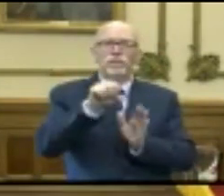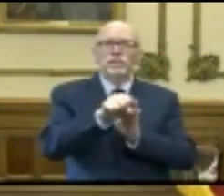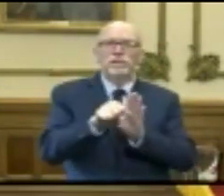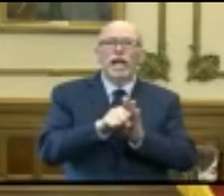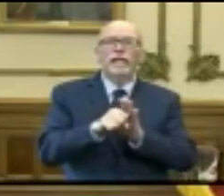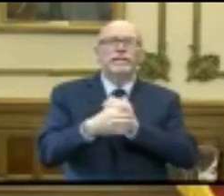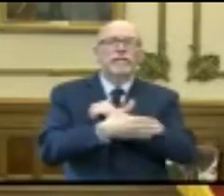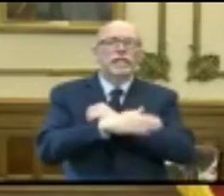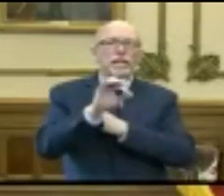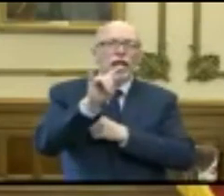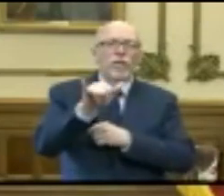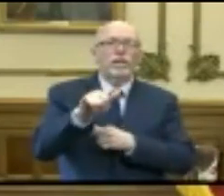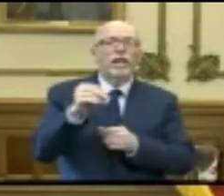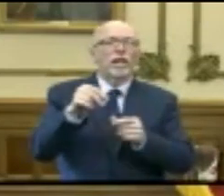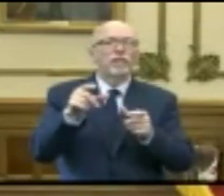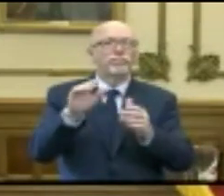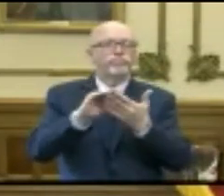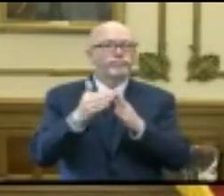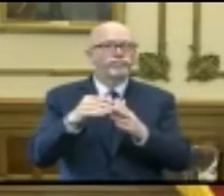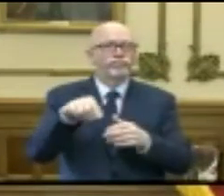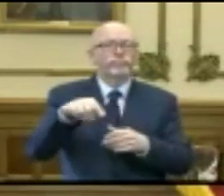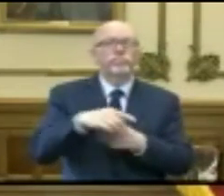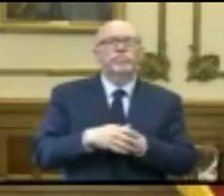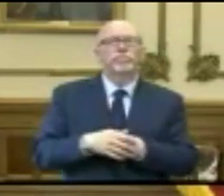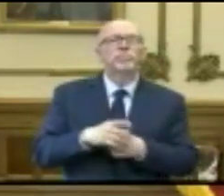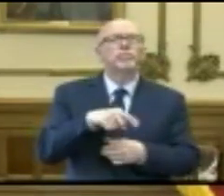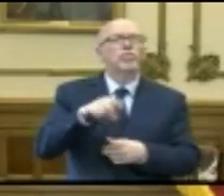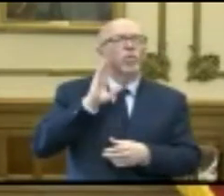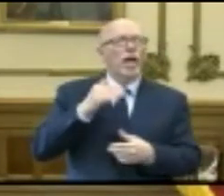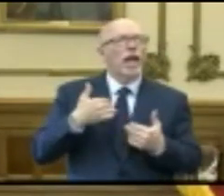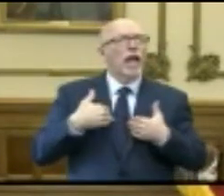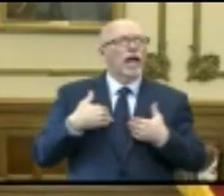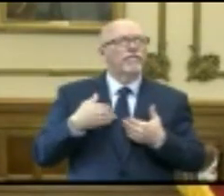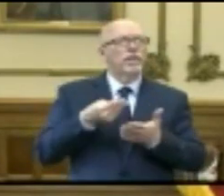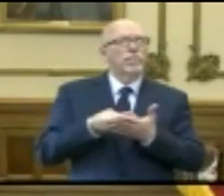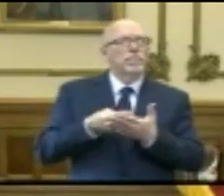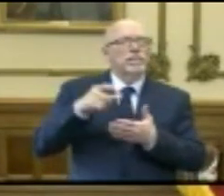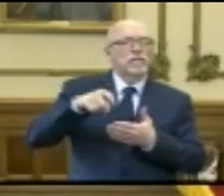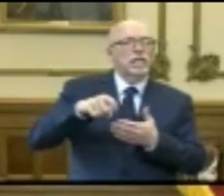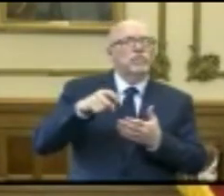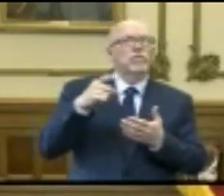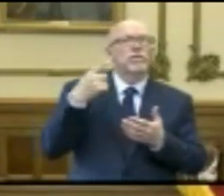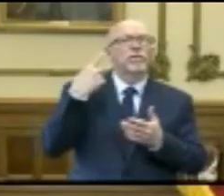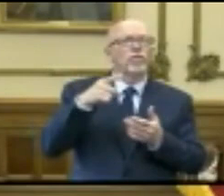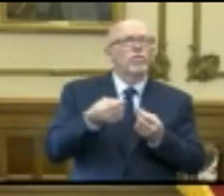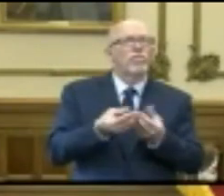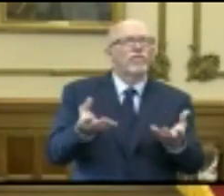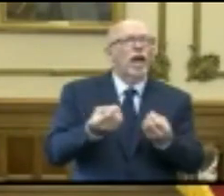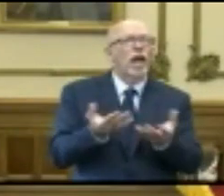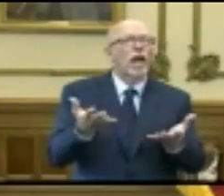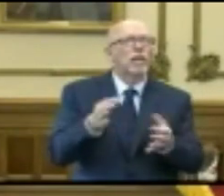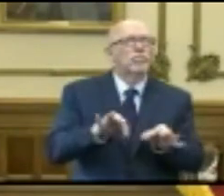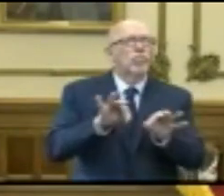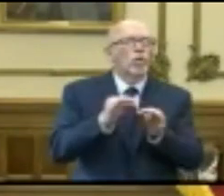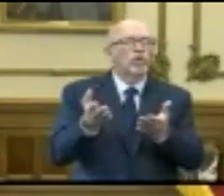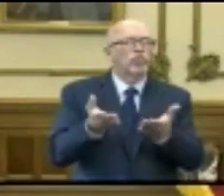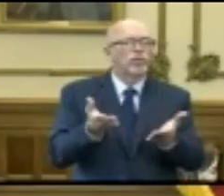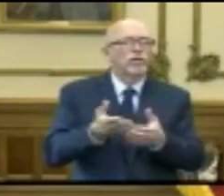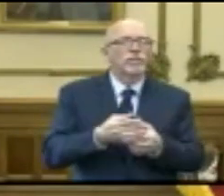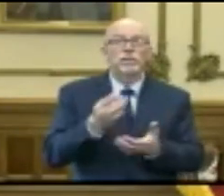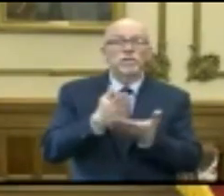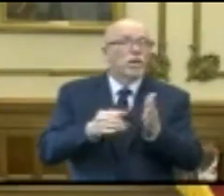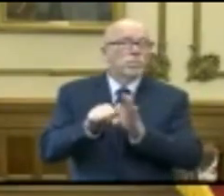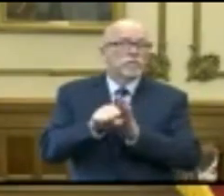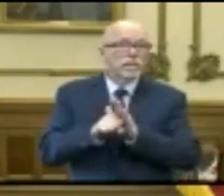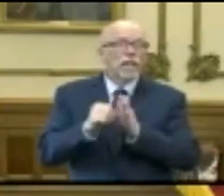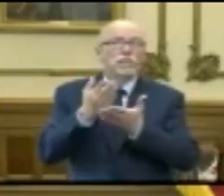counties, and localities so that they have the funds necessary to provide essential services. And, of course, you know, some